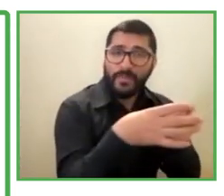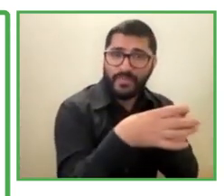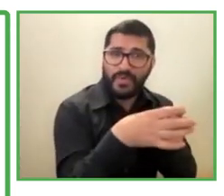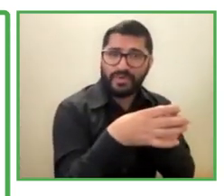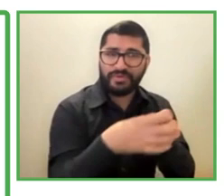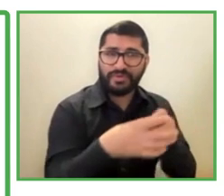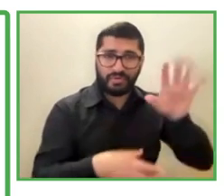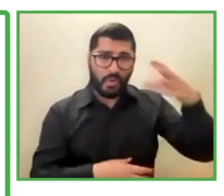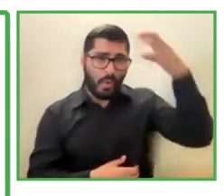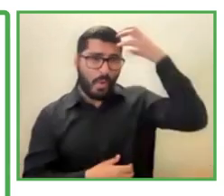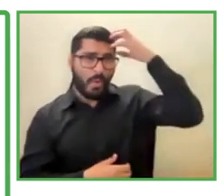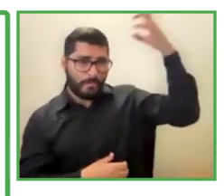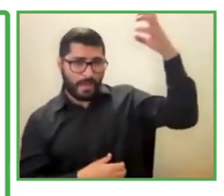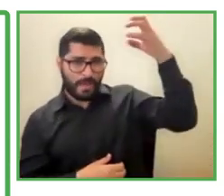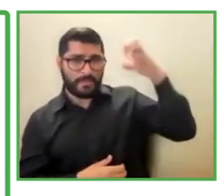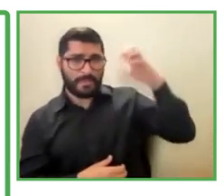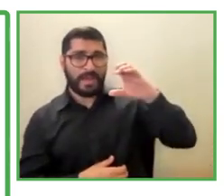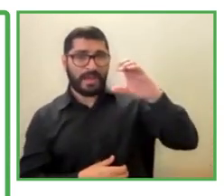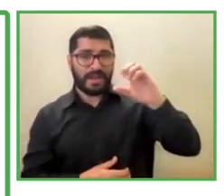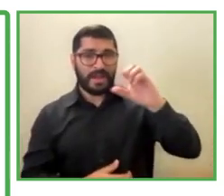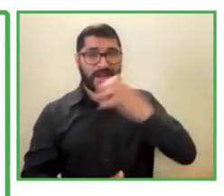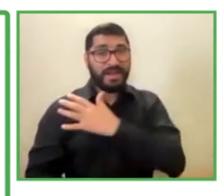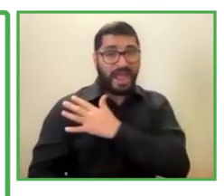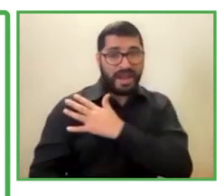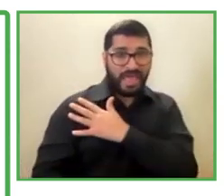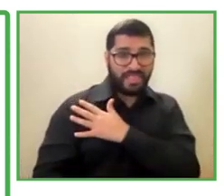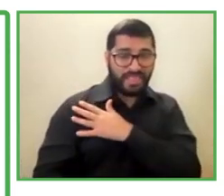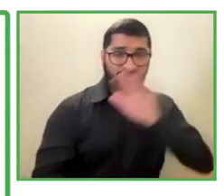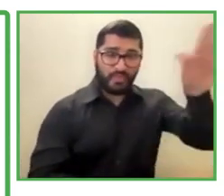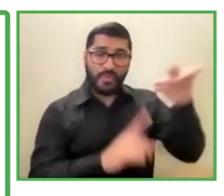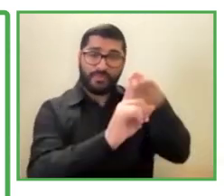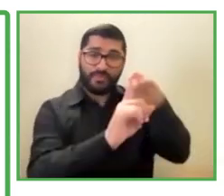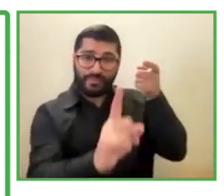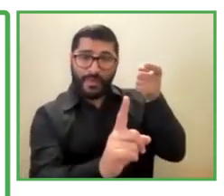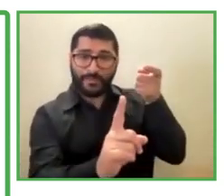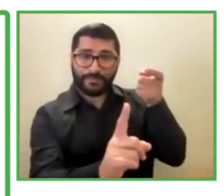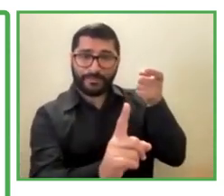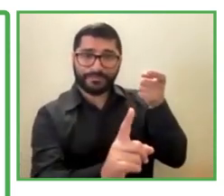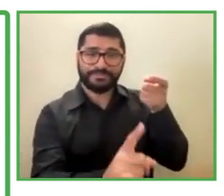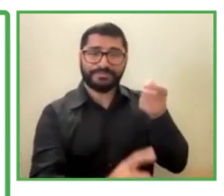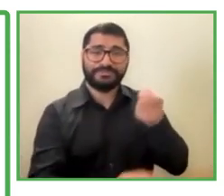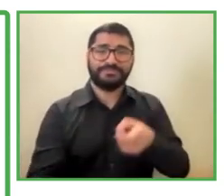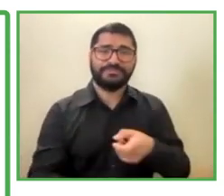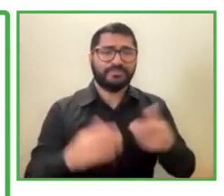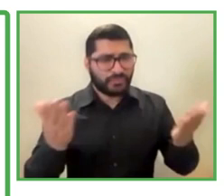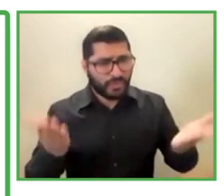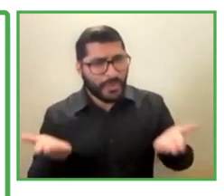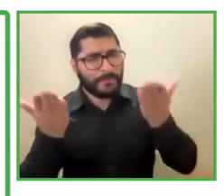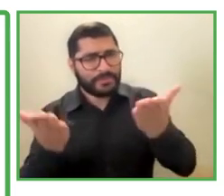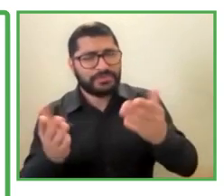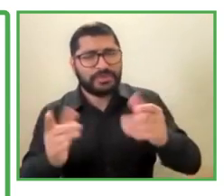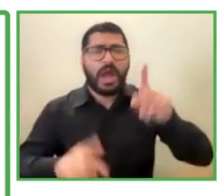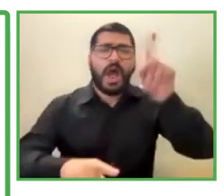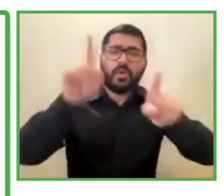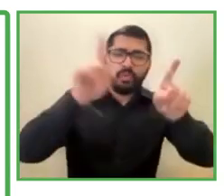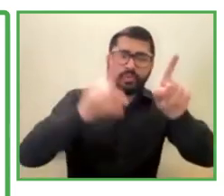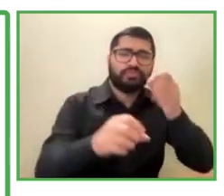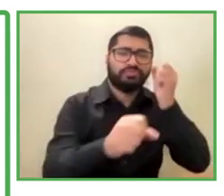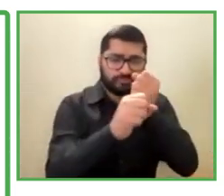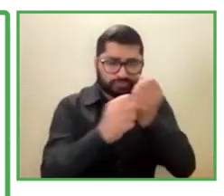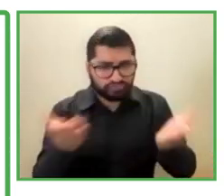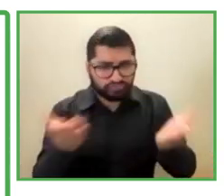digital inclusion, I mean, digital accessibility services for the government related work in Canada.